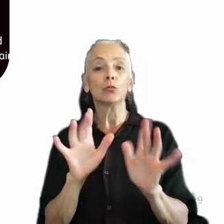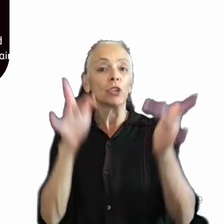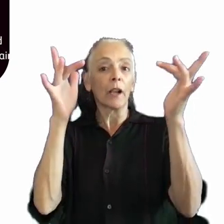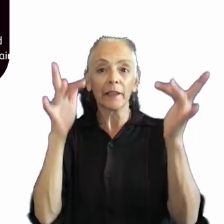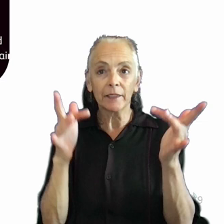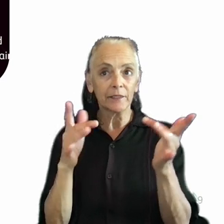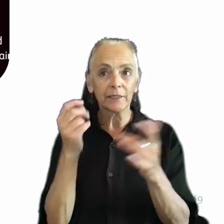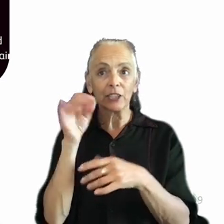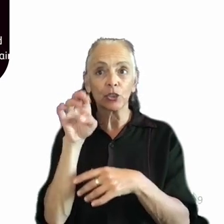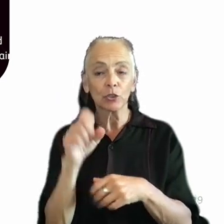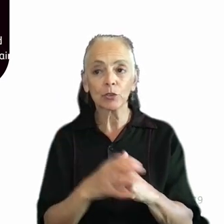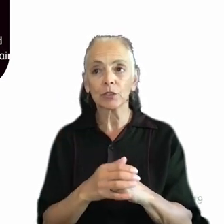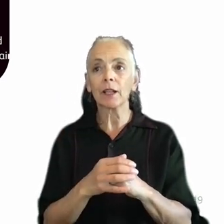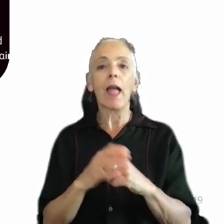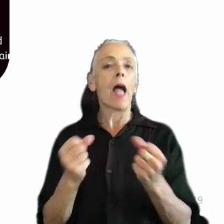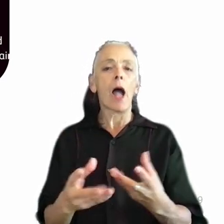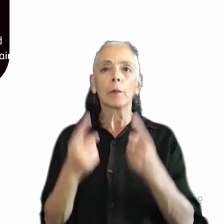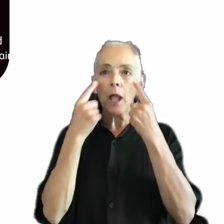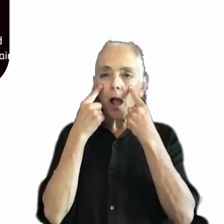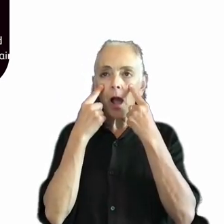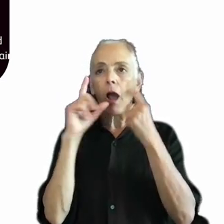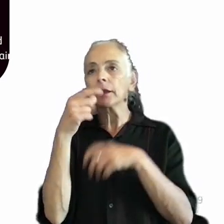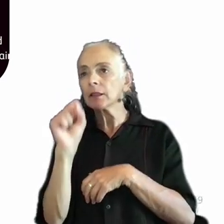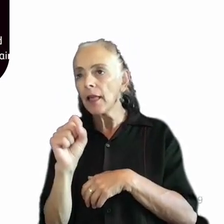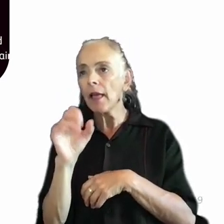legs, fur, and even the sounds of the games can be adjusted.